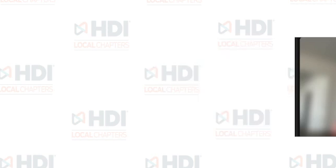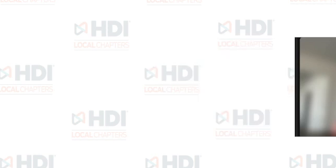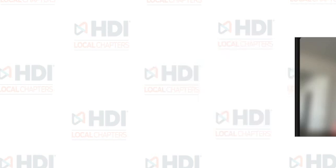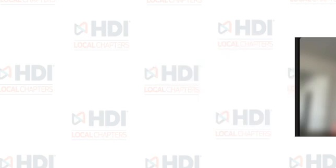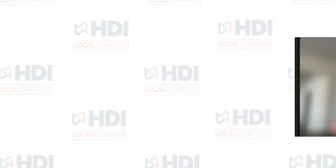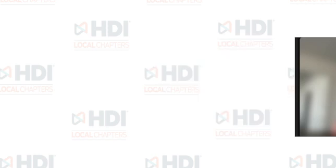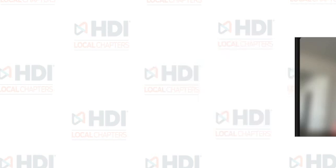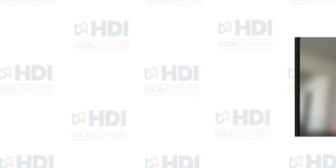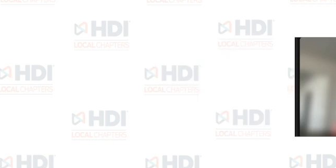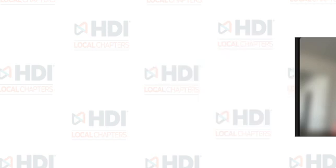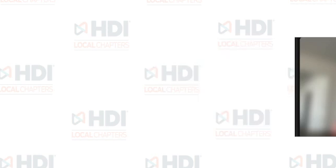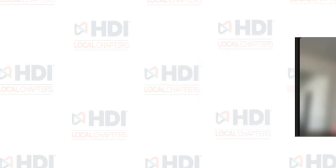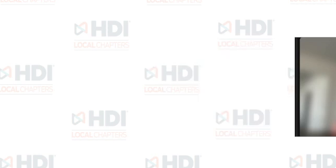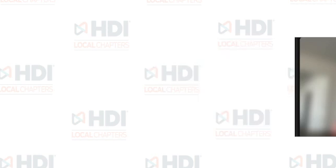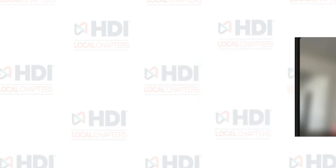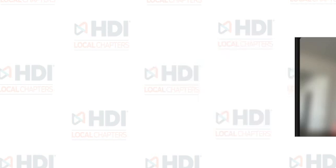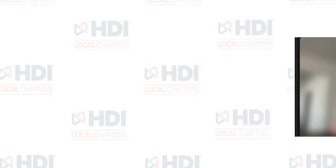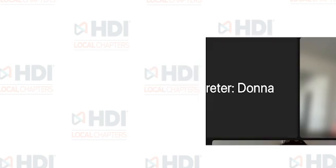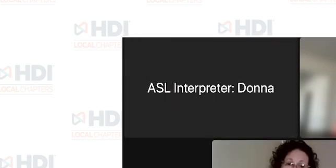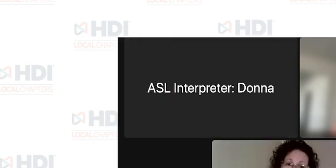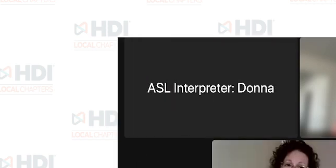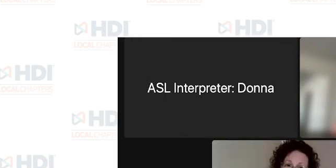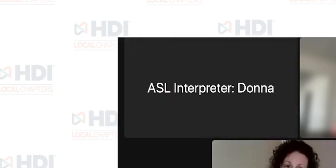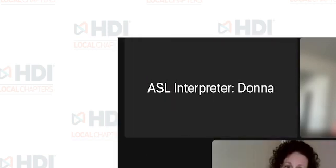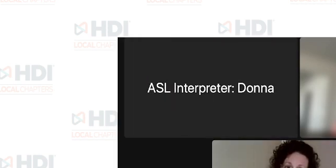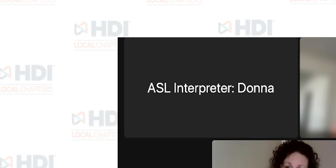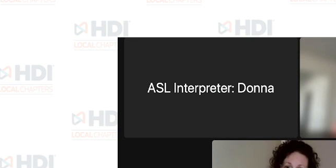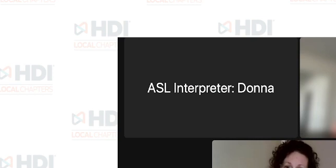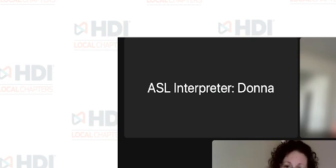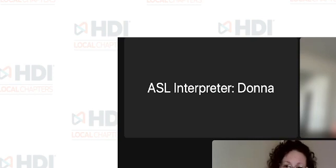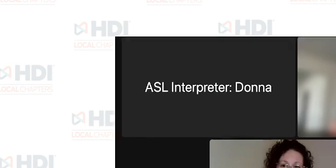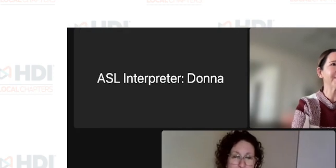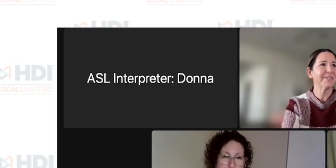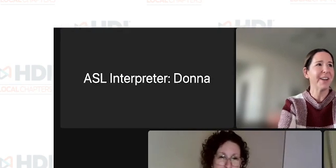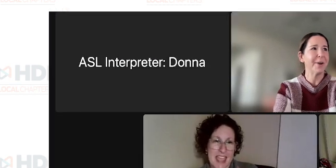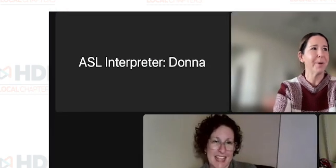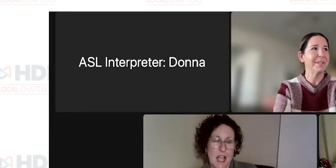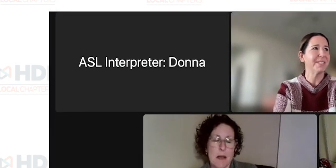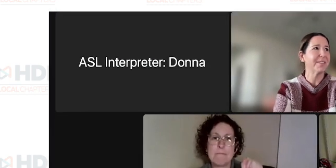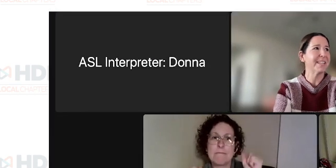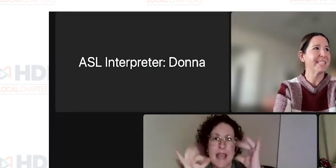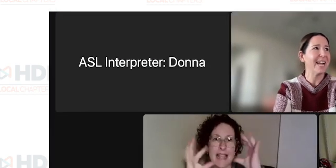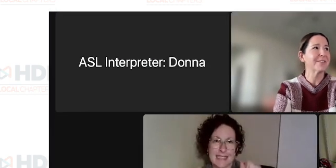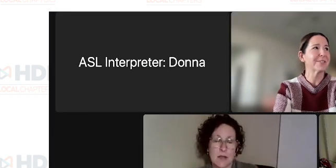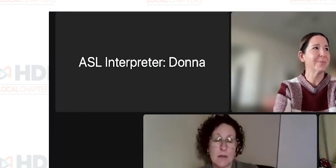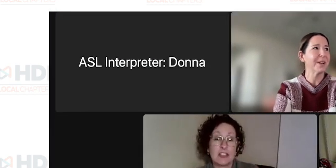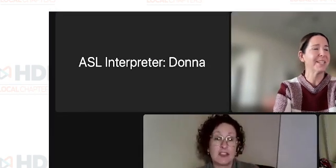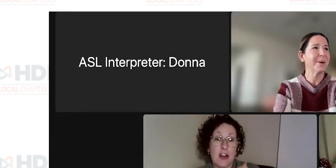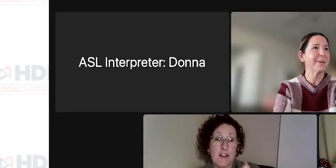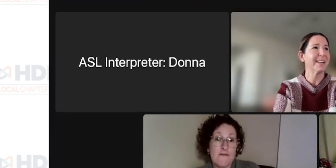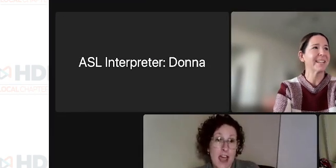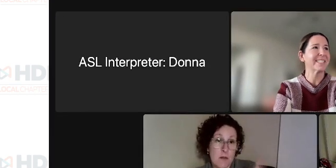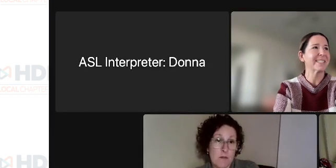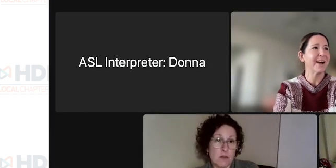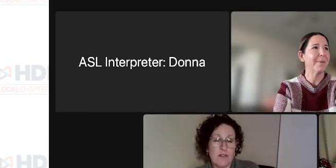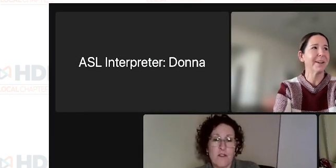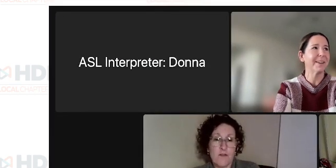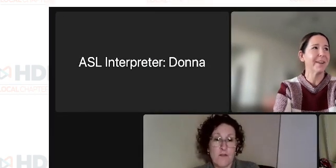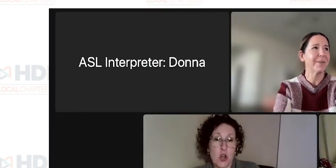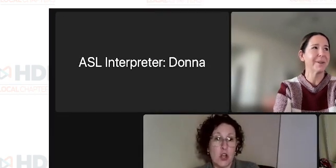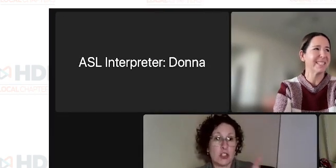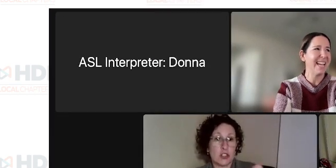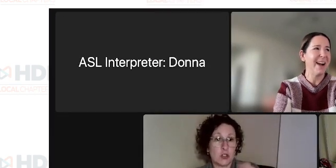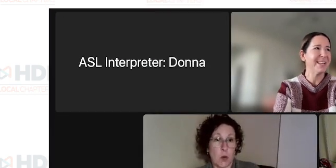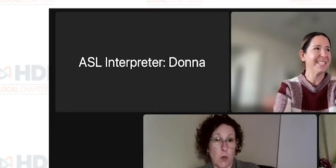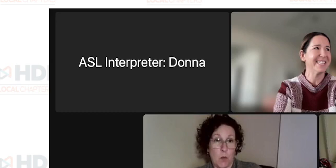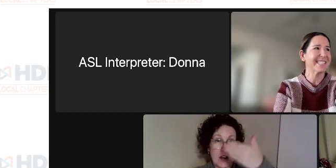we'd like to help that amazing we love that i'm actually going to share in this final moments here the entire zoom window because i just i want